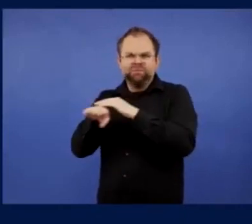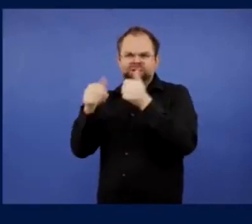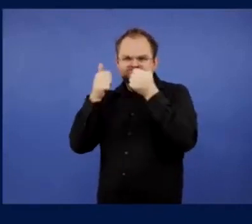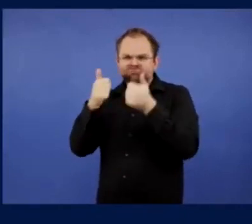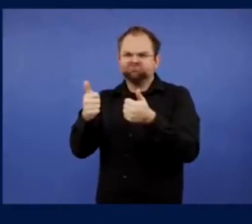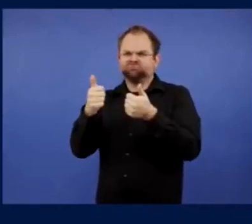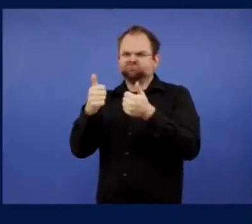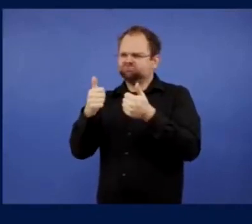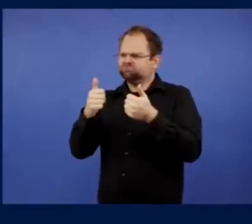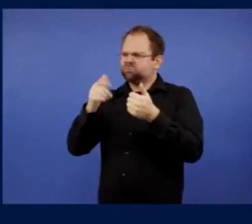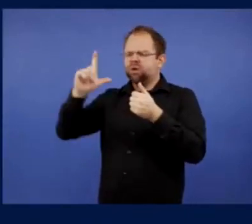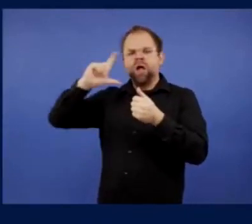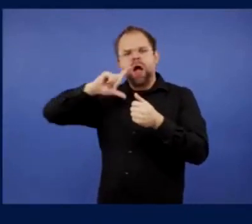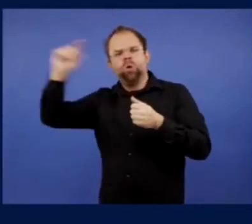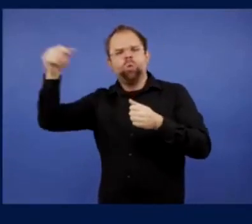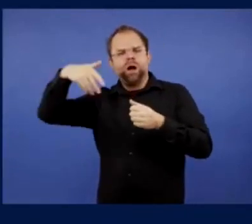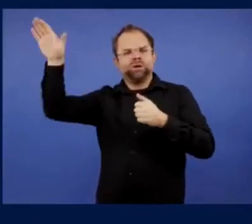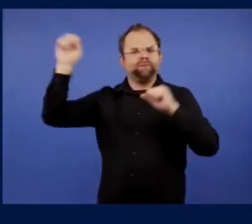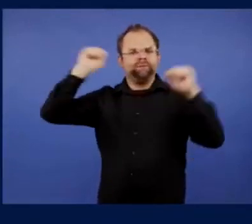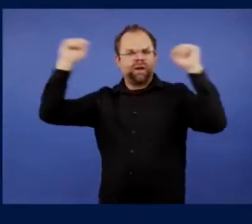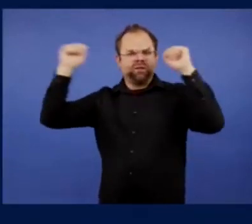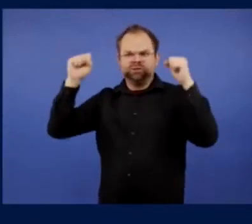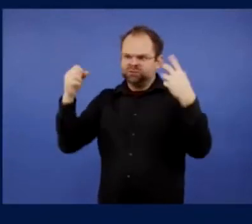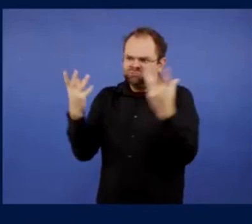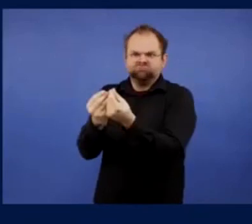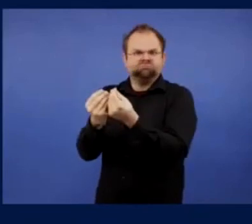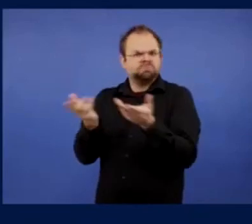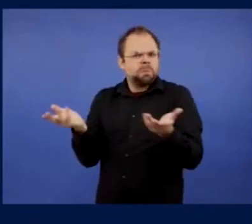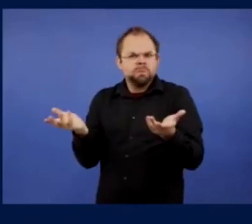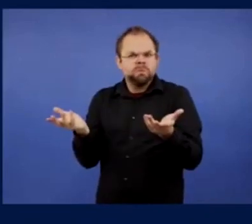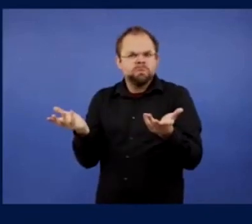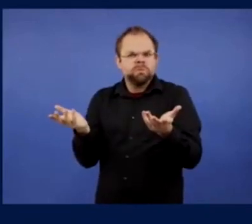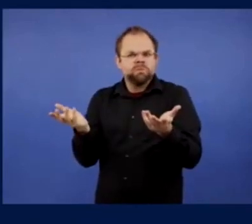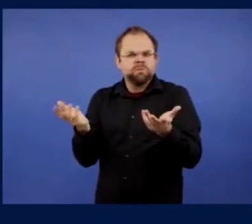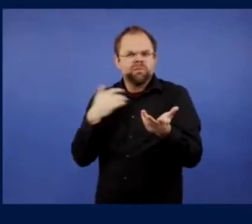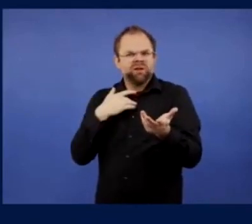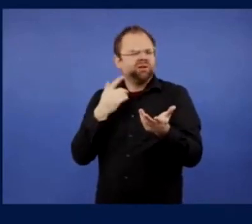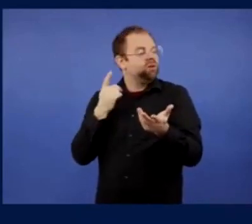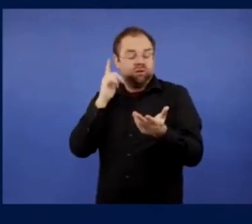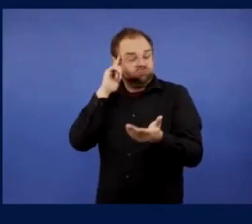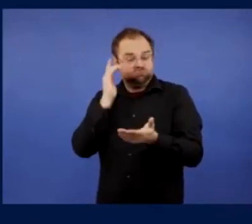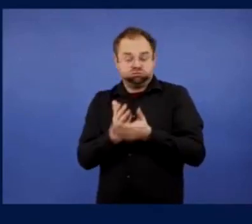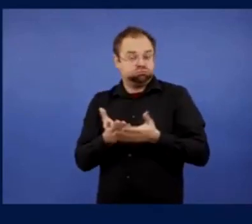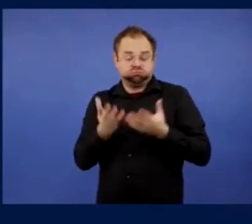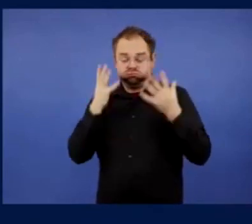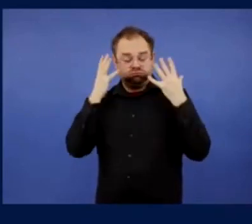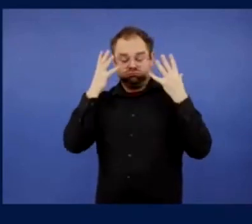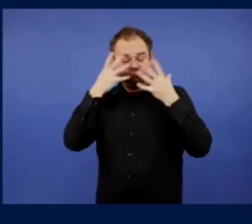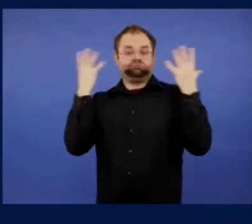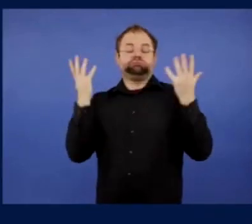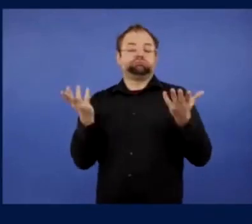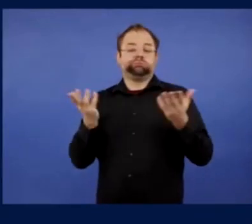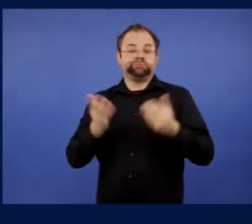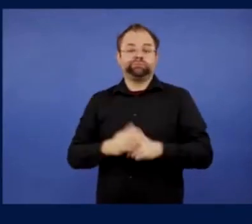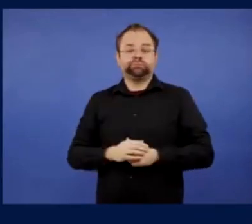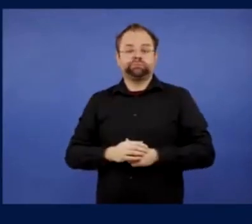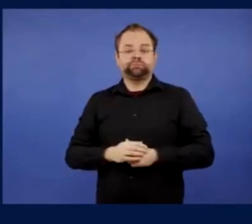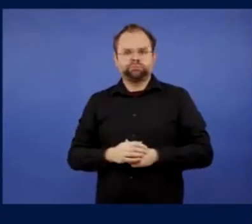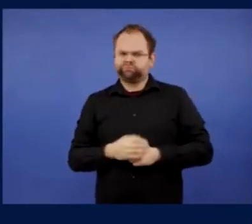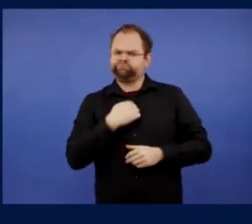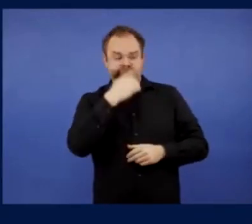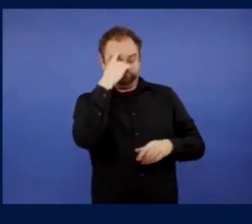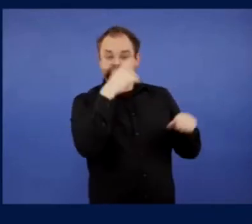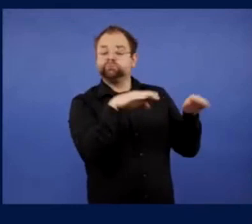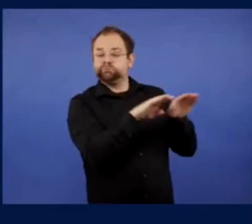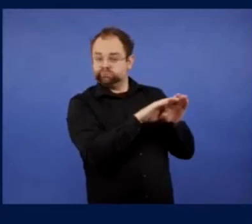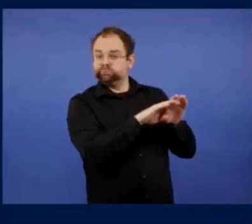Europe, what would you say to them? What's your message to them? What my message to them would be, I'm also vice chairman of the Premier